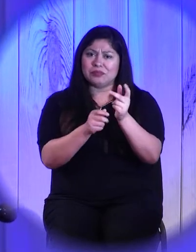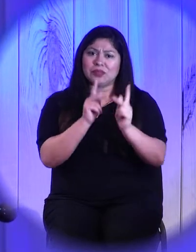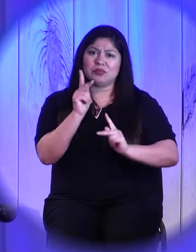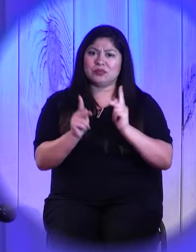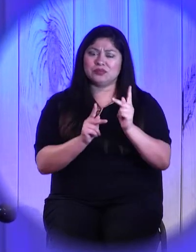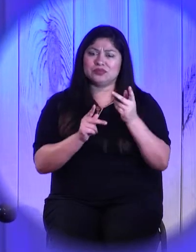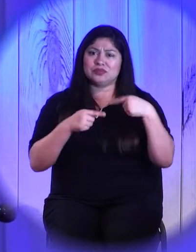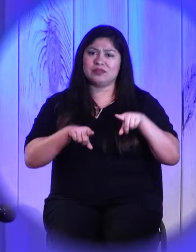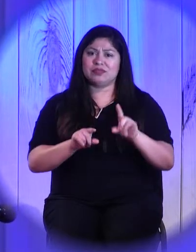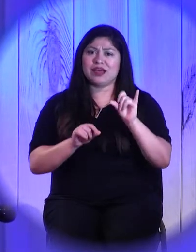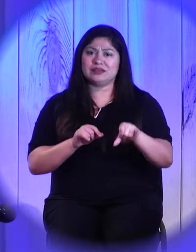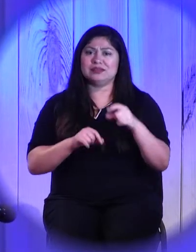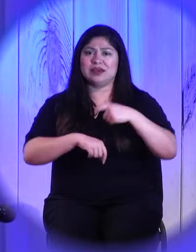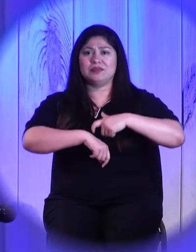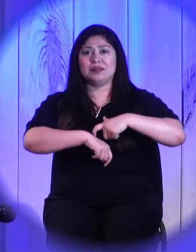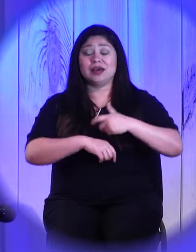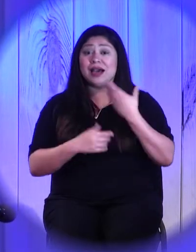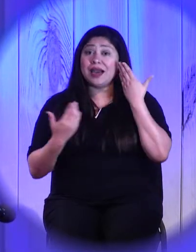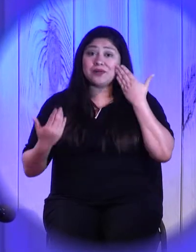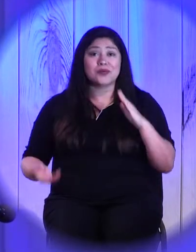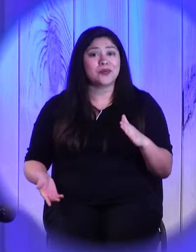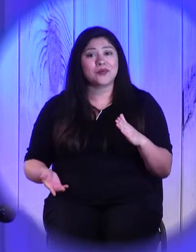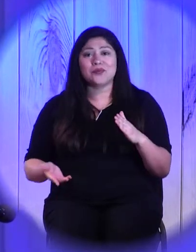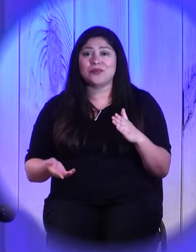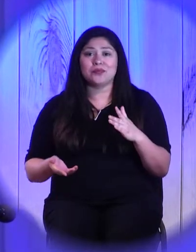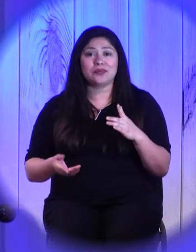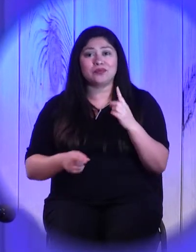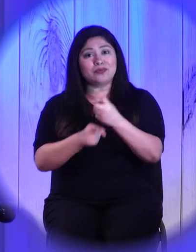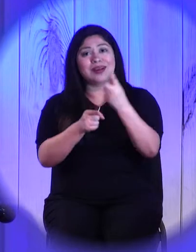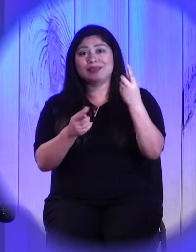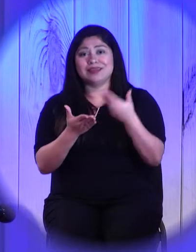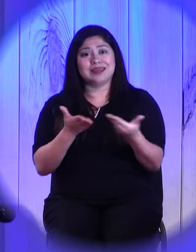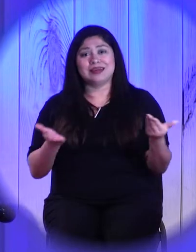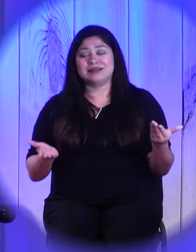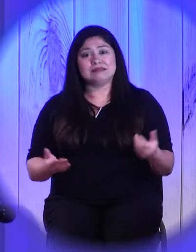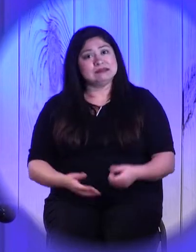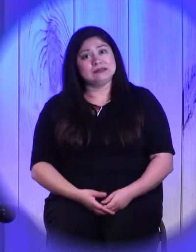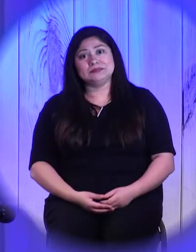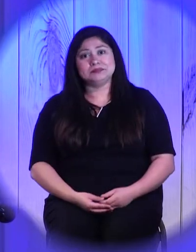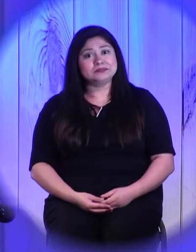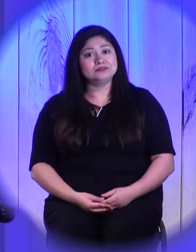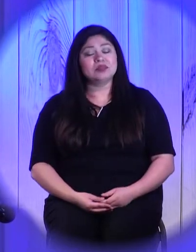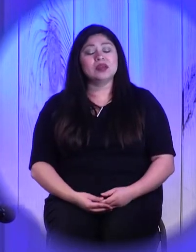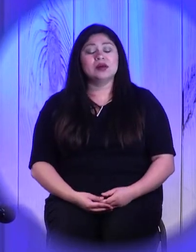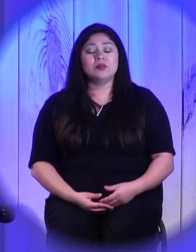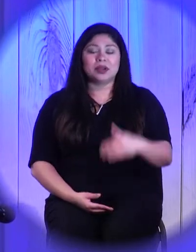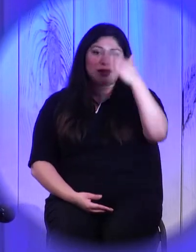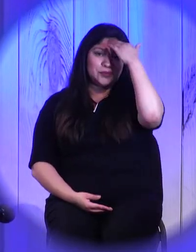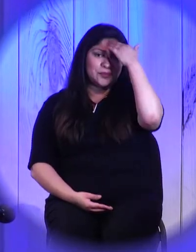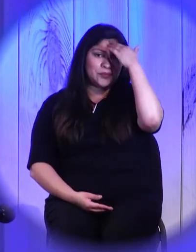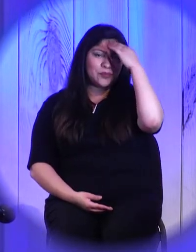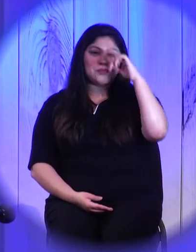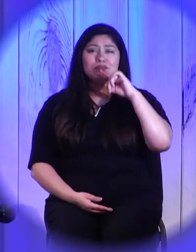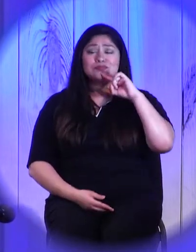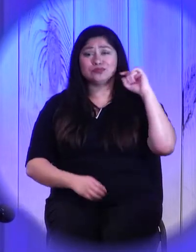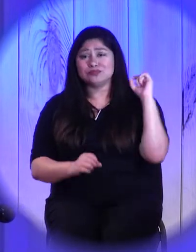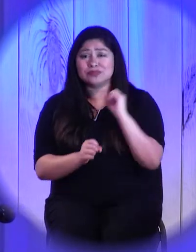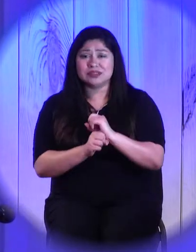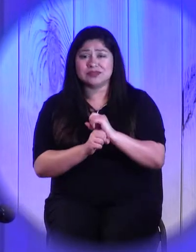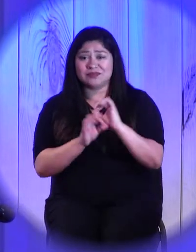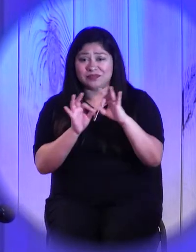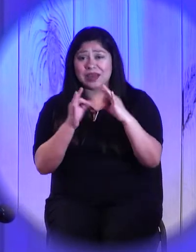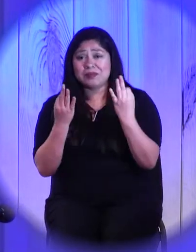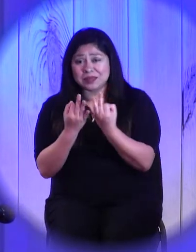right thing to do was. What I do know for sure is that few people can hurt us quite like family can hurt us,